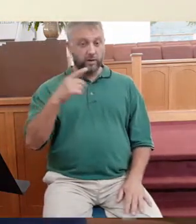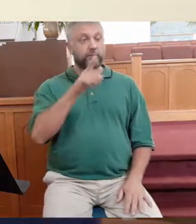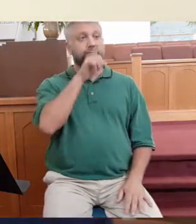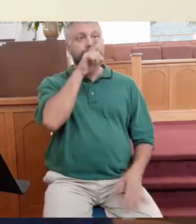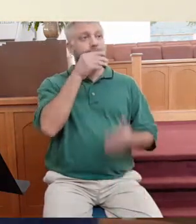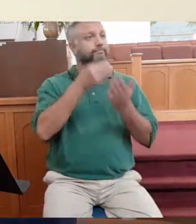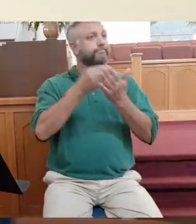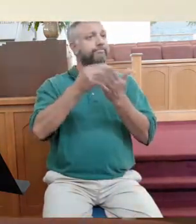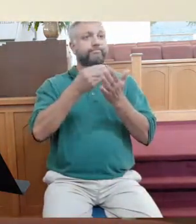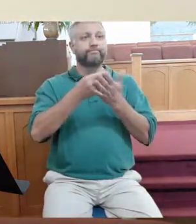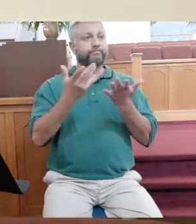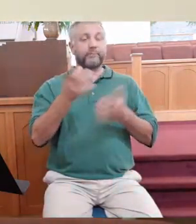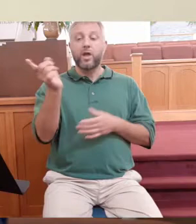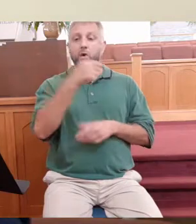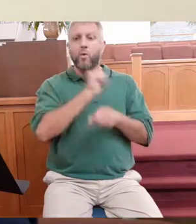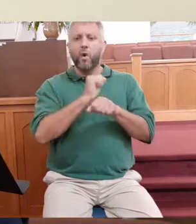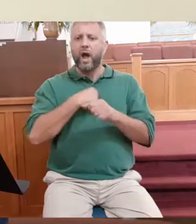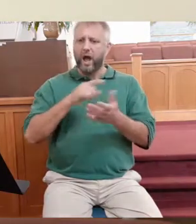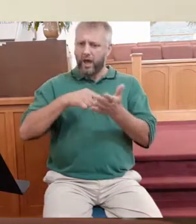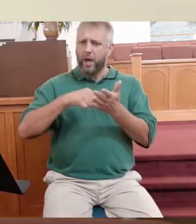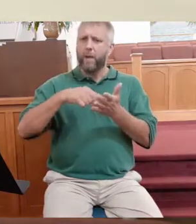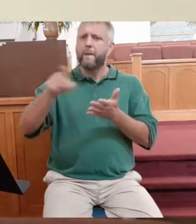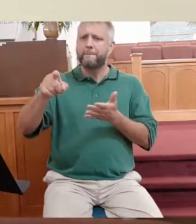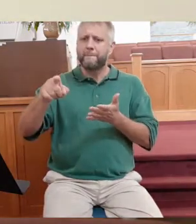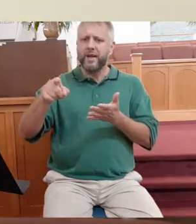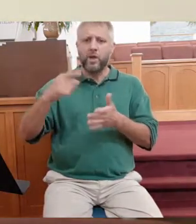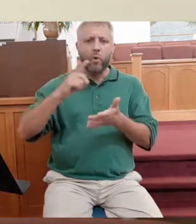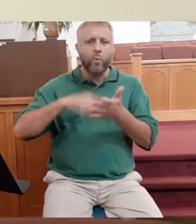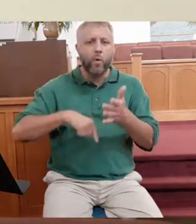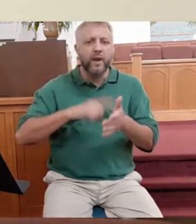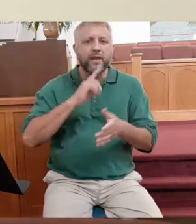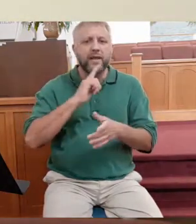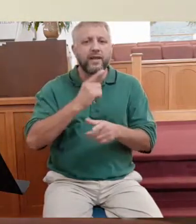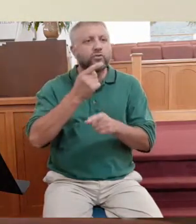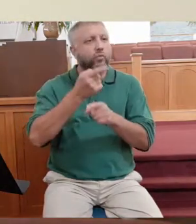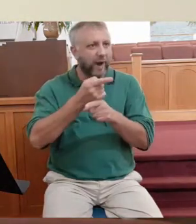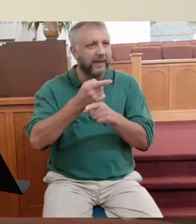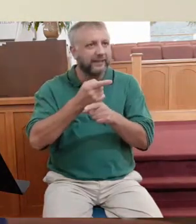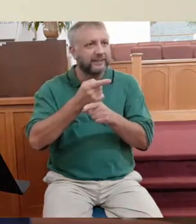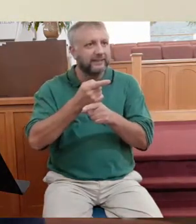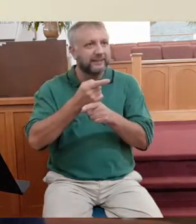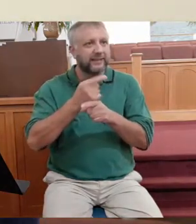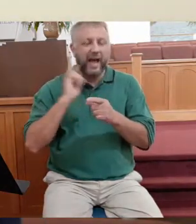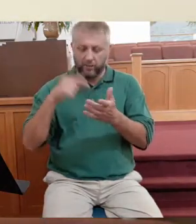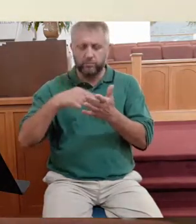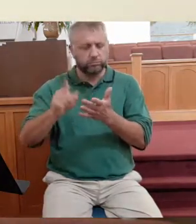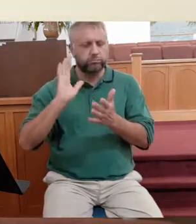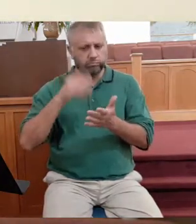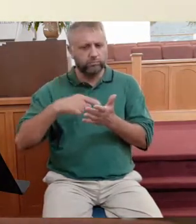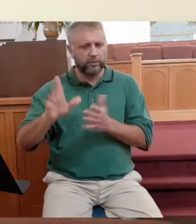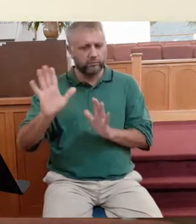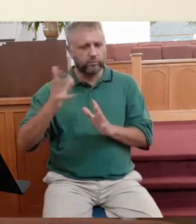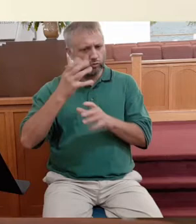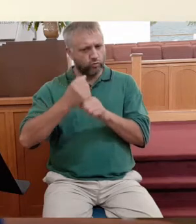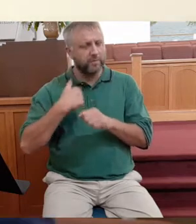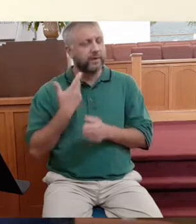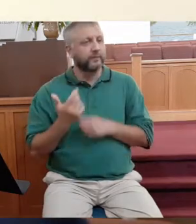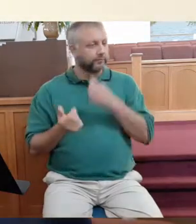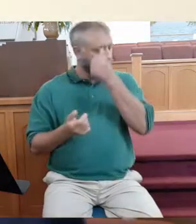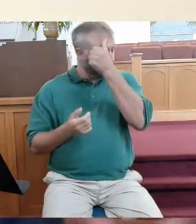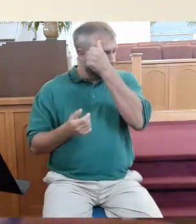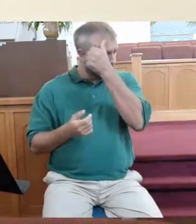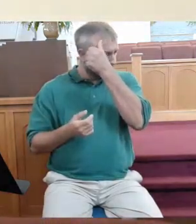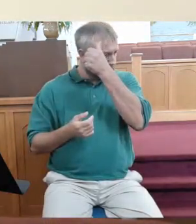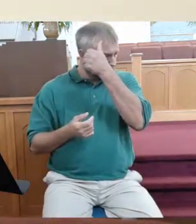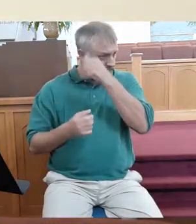landowner said, go to work, and I'll give you what is right. So we got an issue on our hands here. We